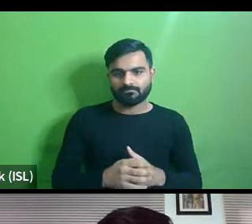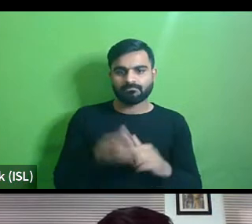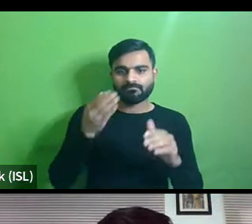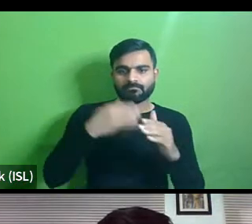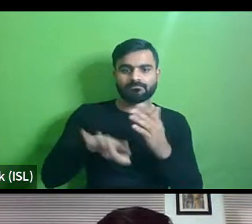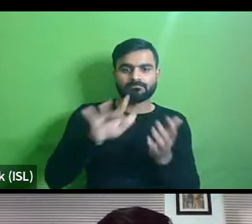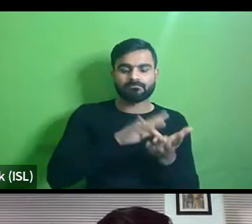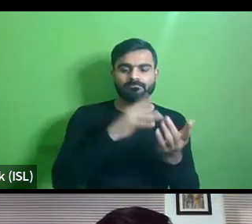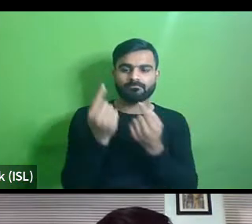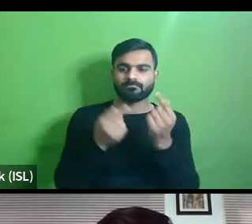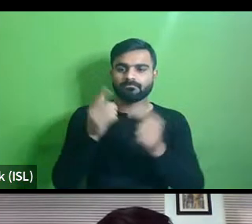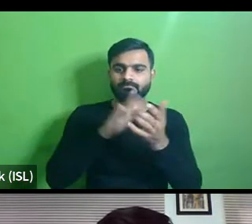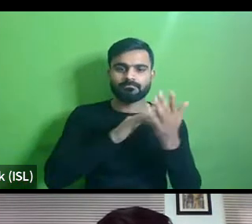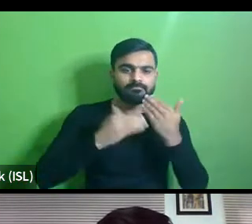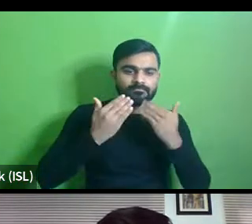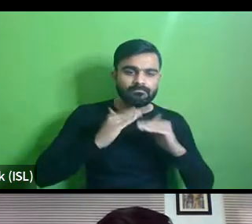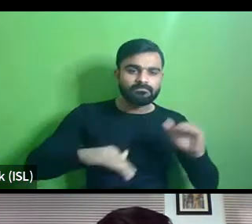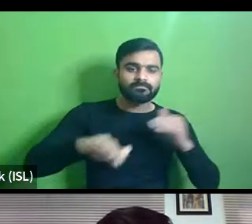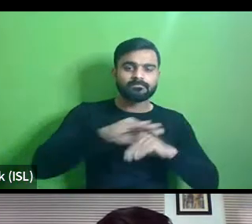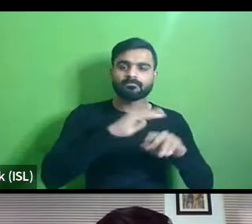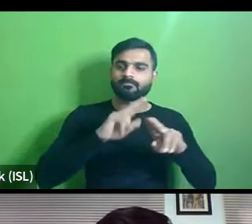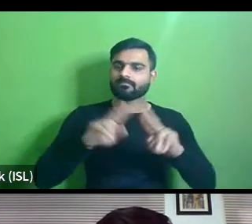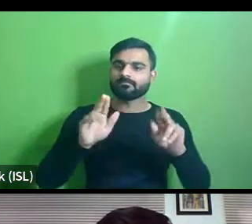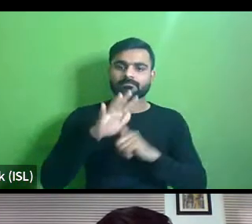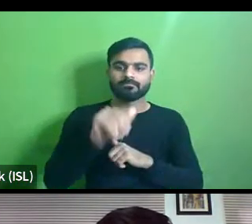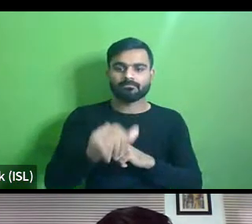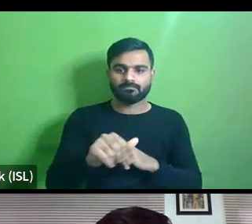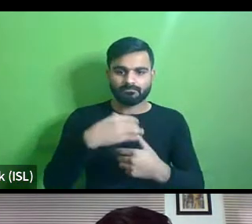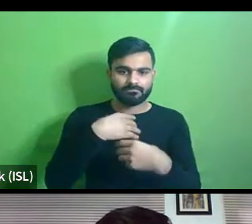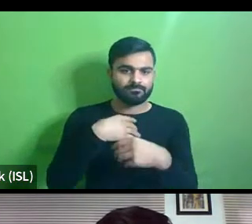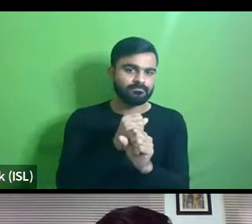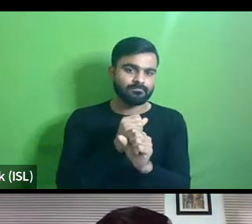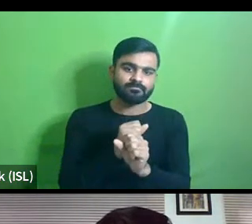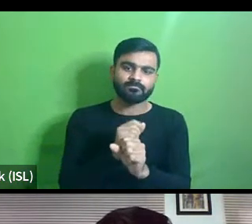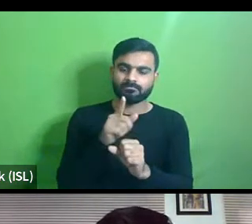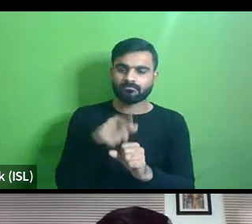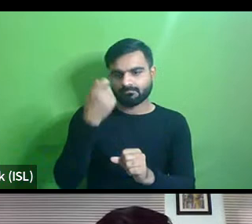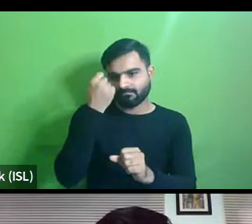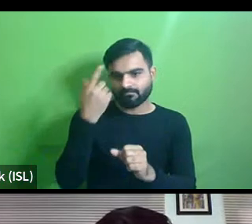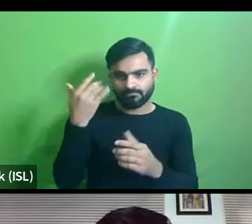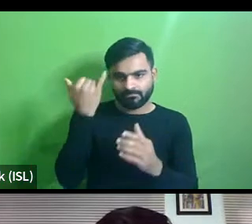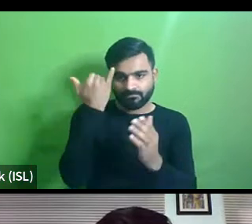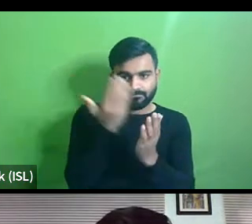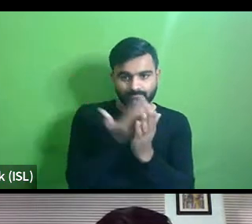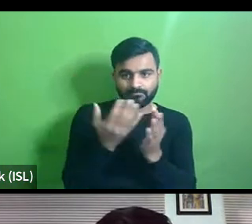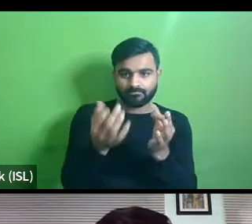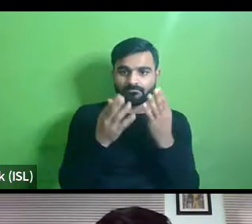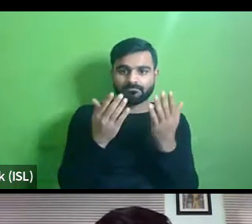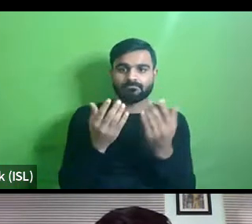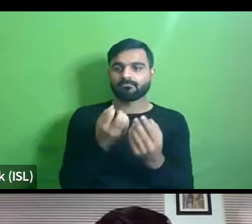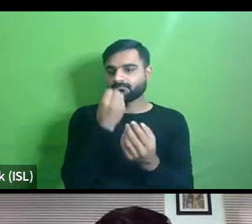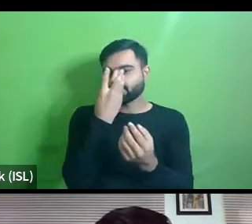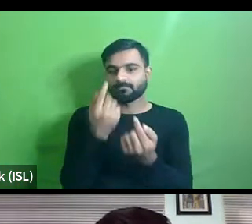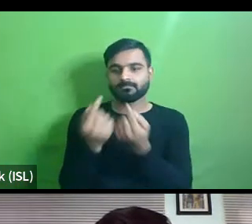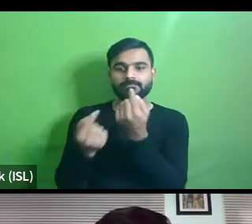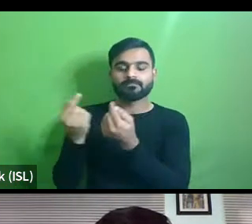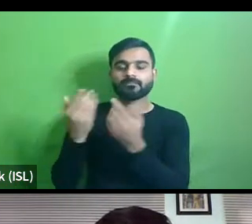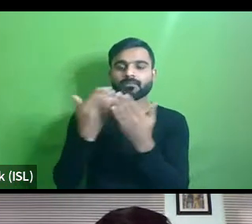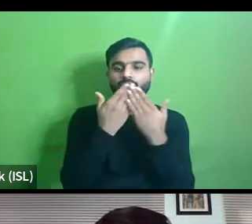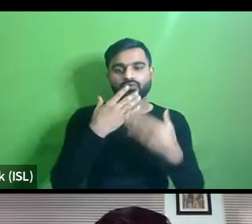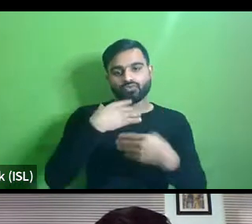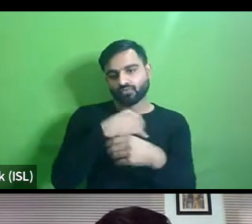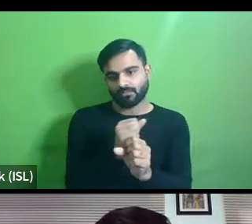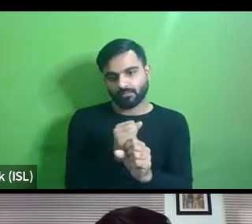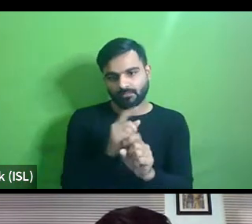park the children's area or the gazebos are not accessible make um so you have to come up with the idea of special parts then uh schools are made